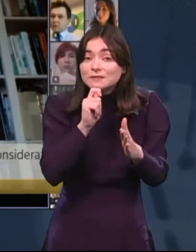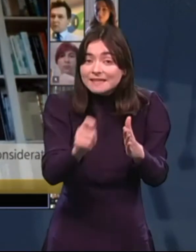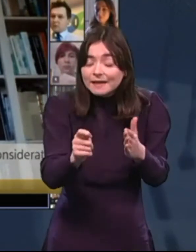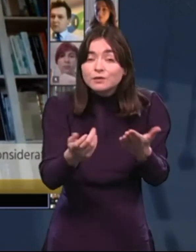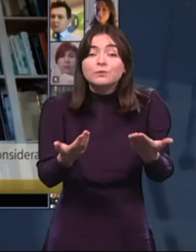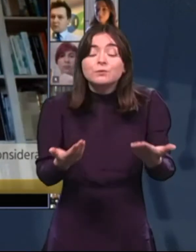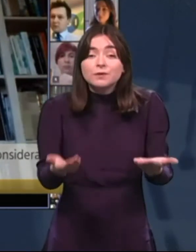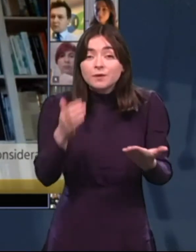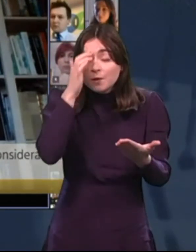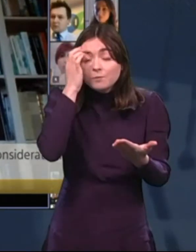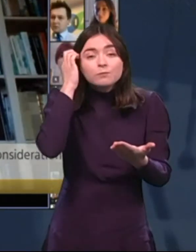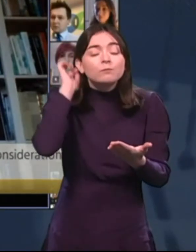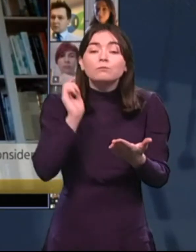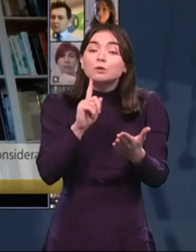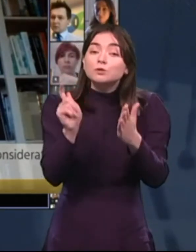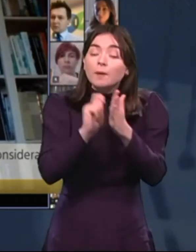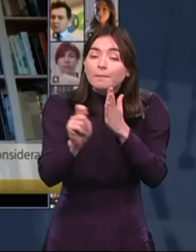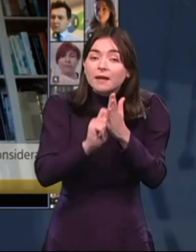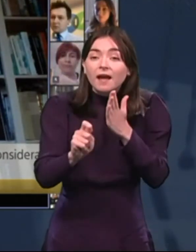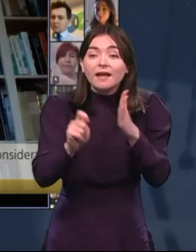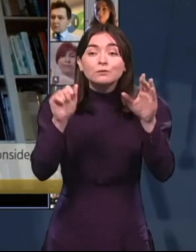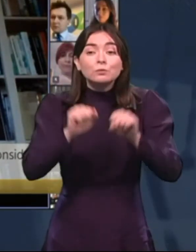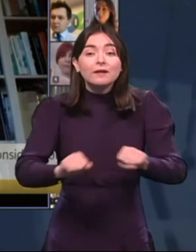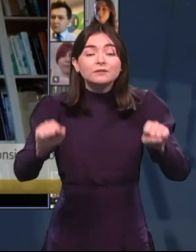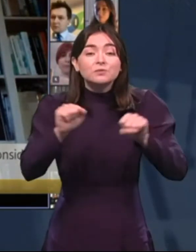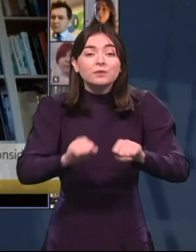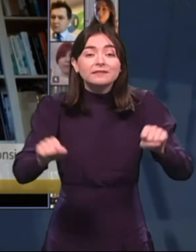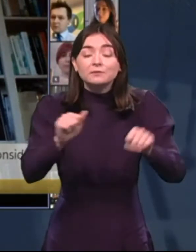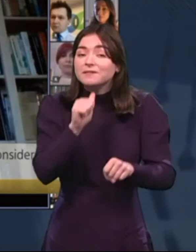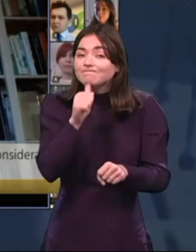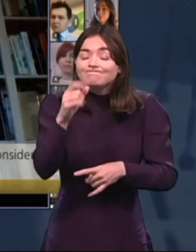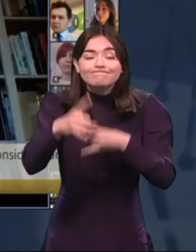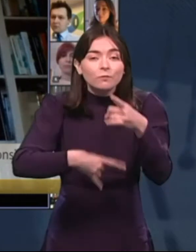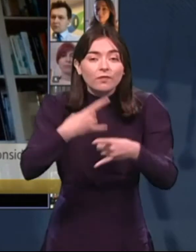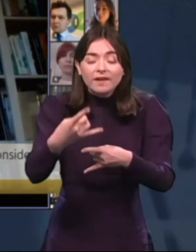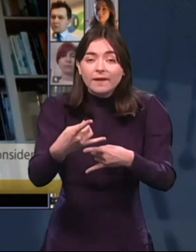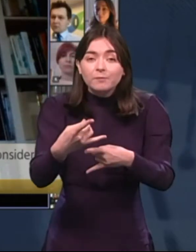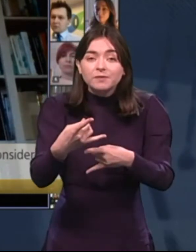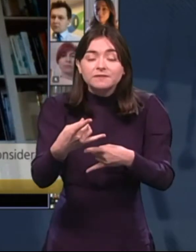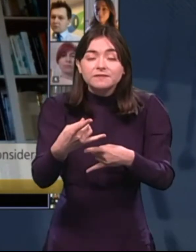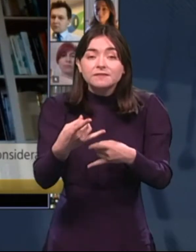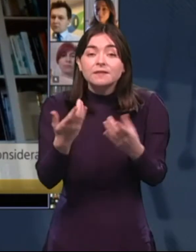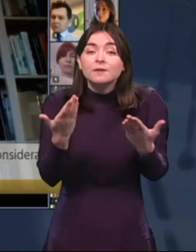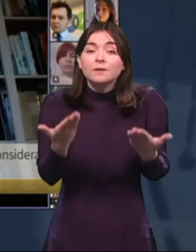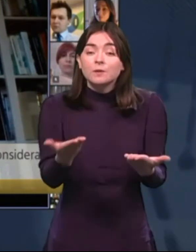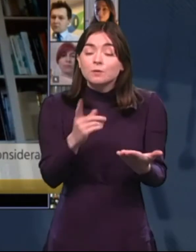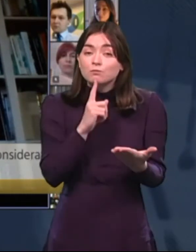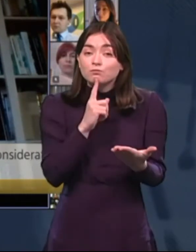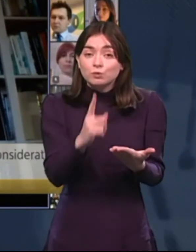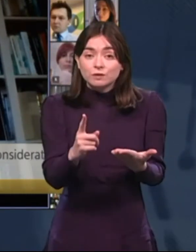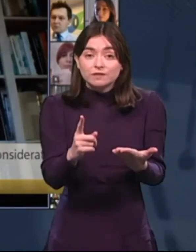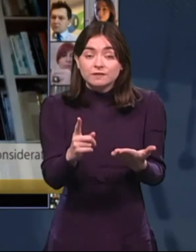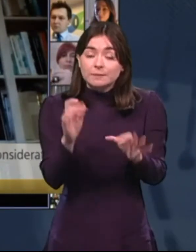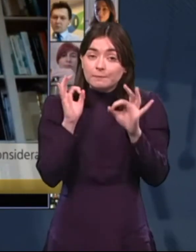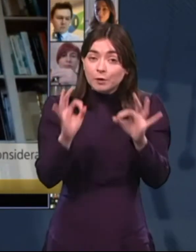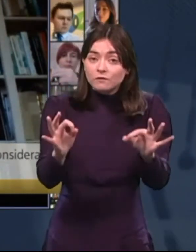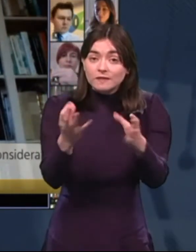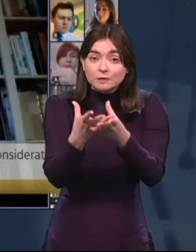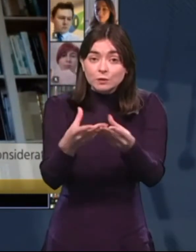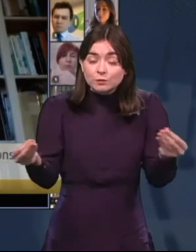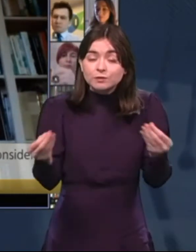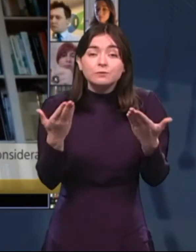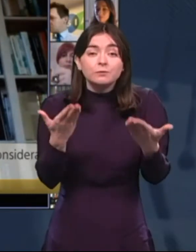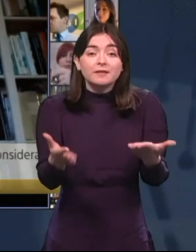But you just apply, and then you just wait, and nothing happens. But, obviously, the ideal solution would be if